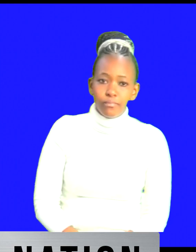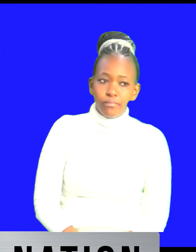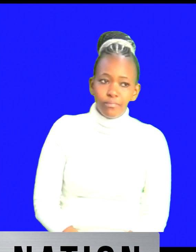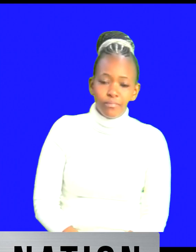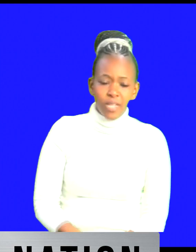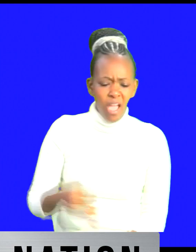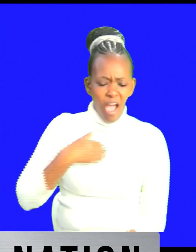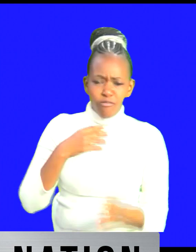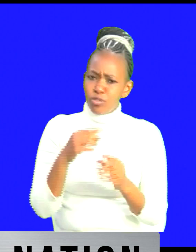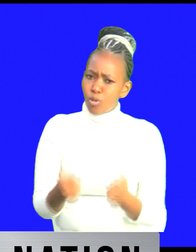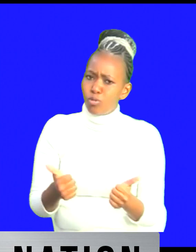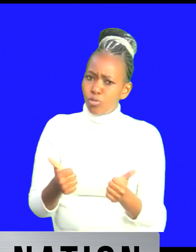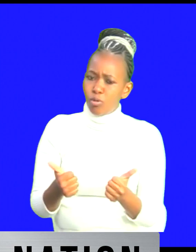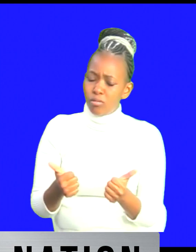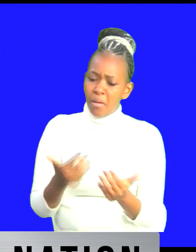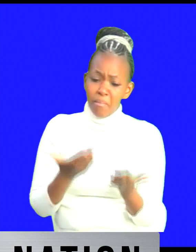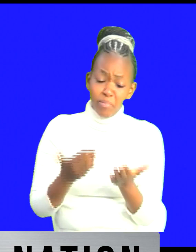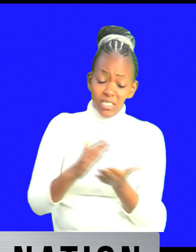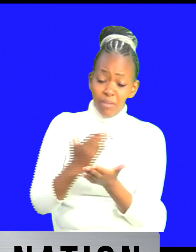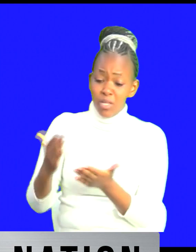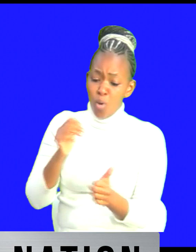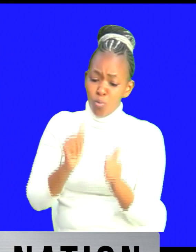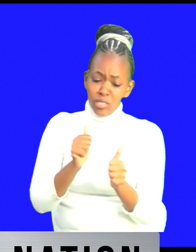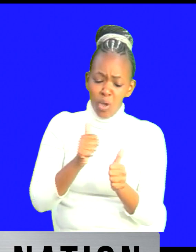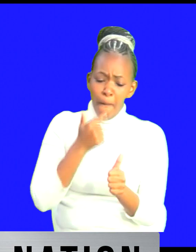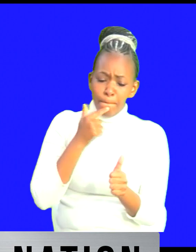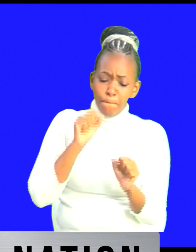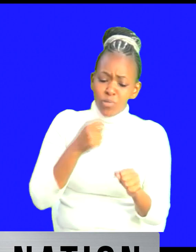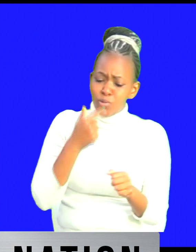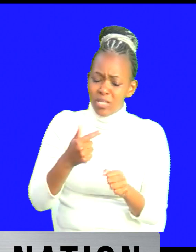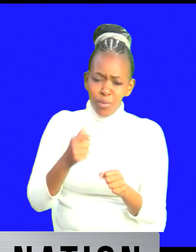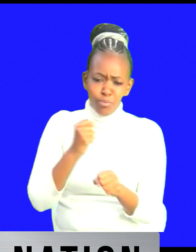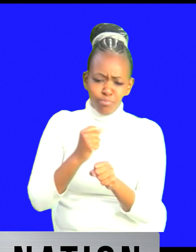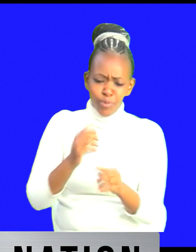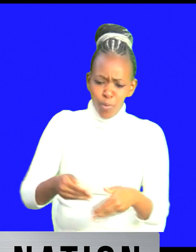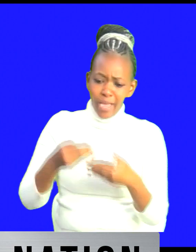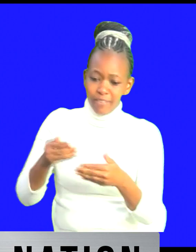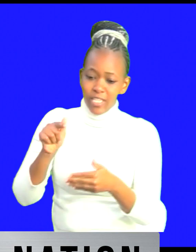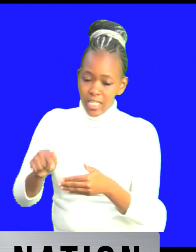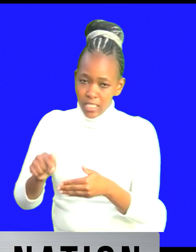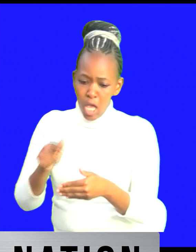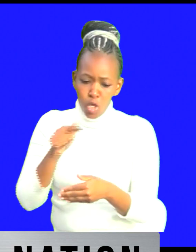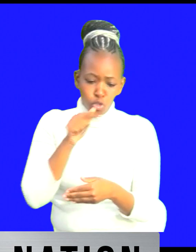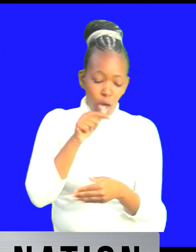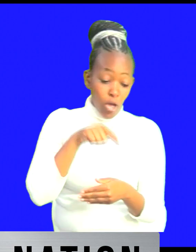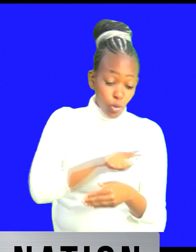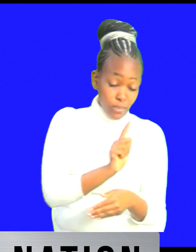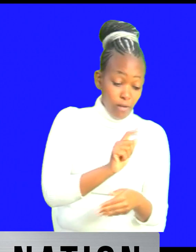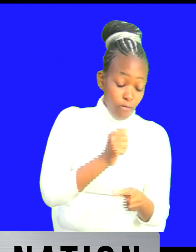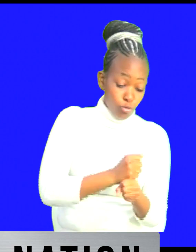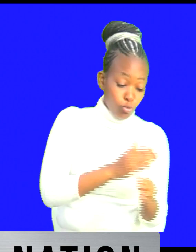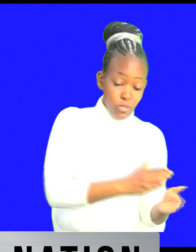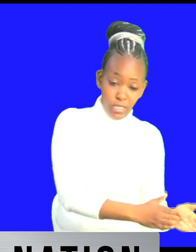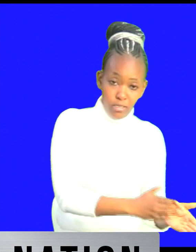solutions go with something that you can say that you are giving this you do this because we are going to continue to suffer this brand